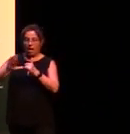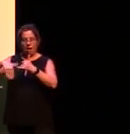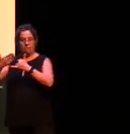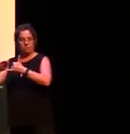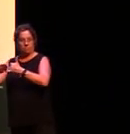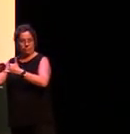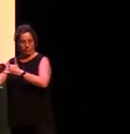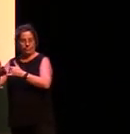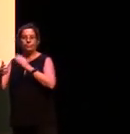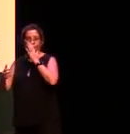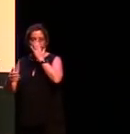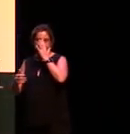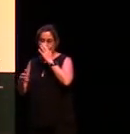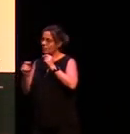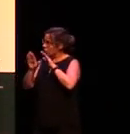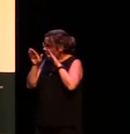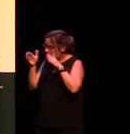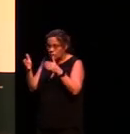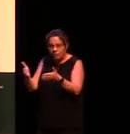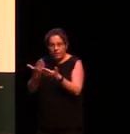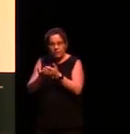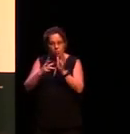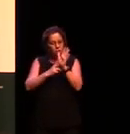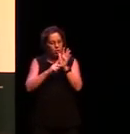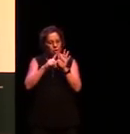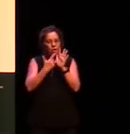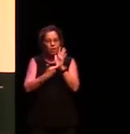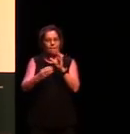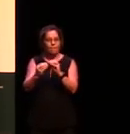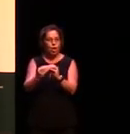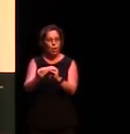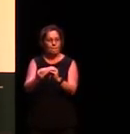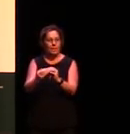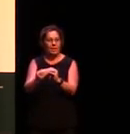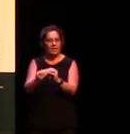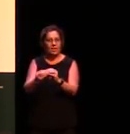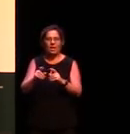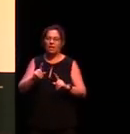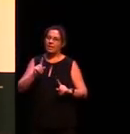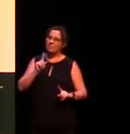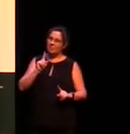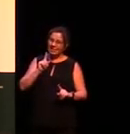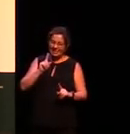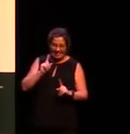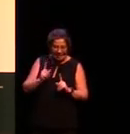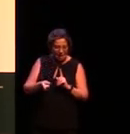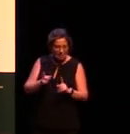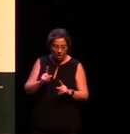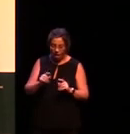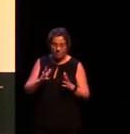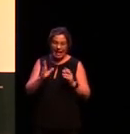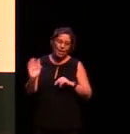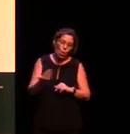words we've seen that Murimpata verbs have great internal complexity but sometimes languages languages just have really interesting concepts